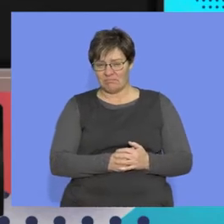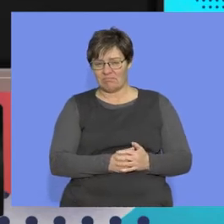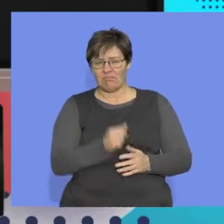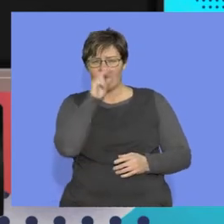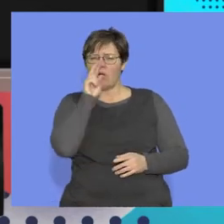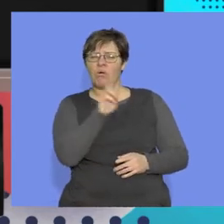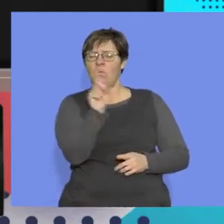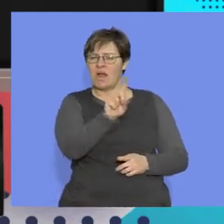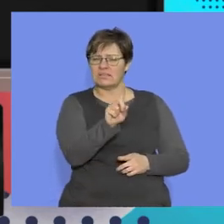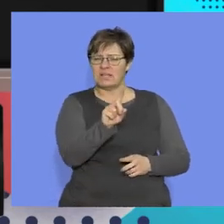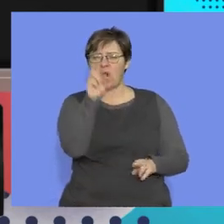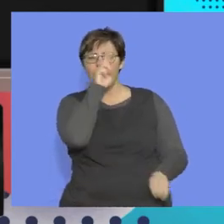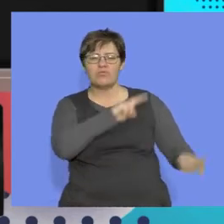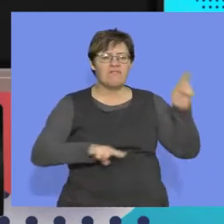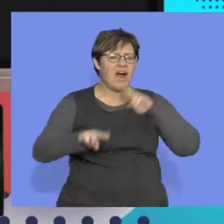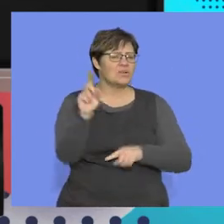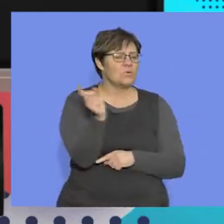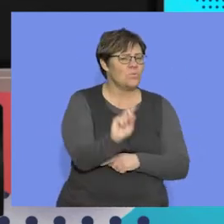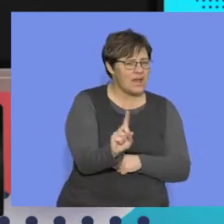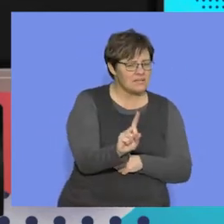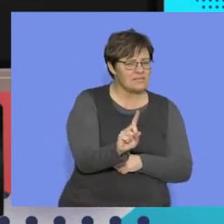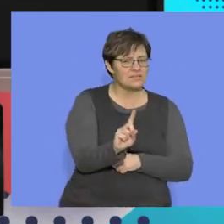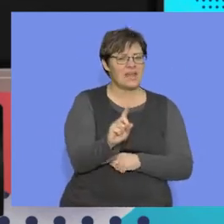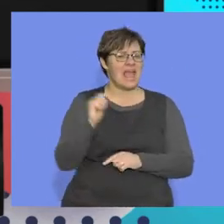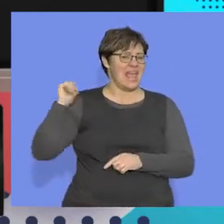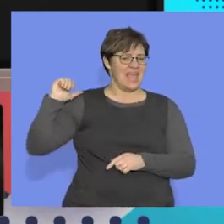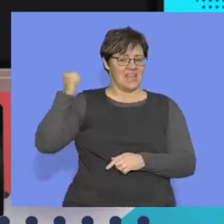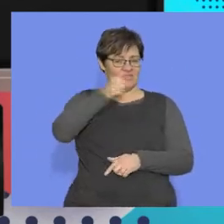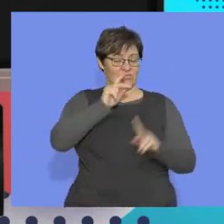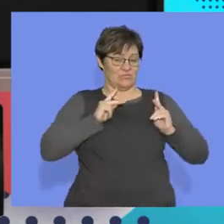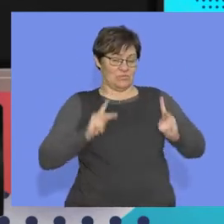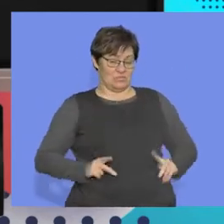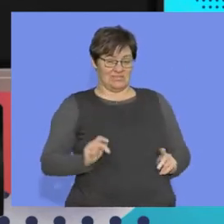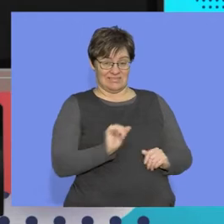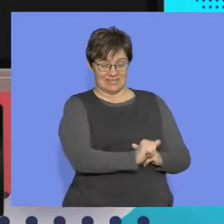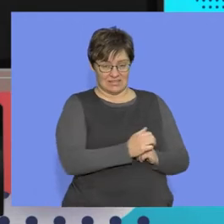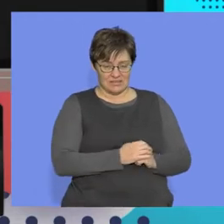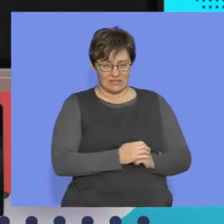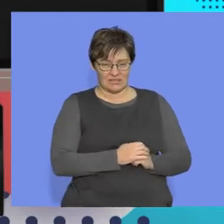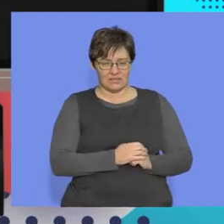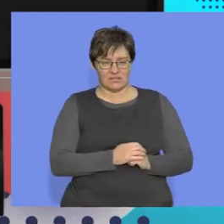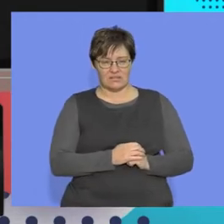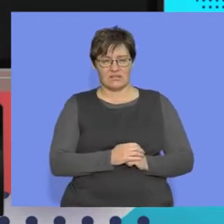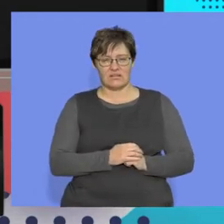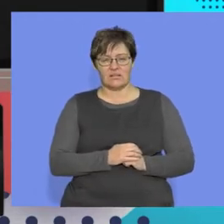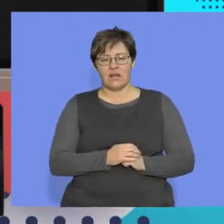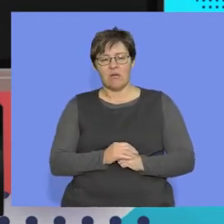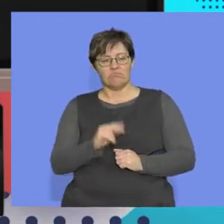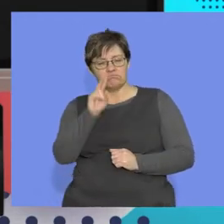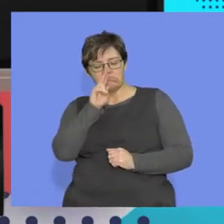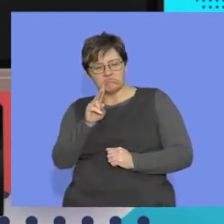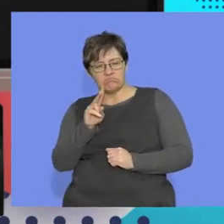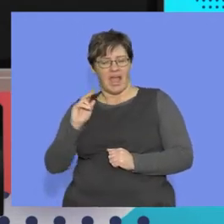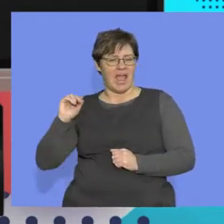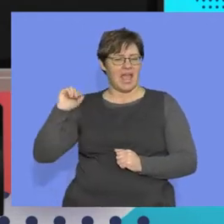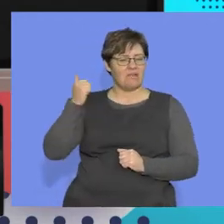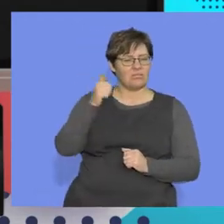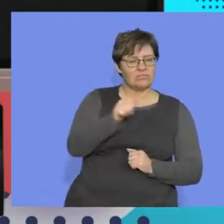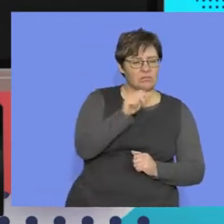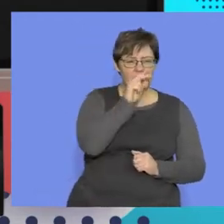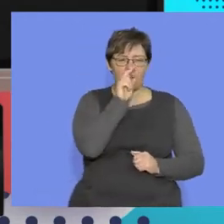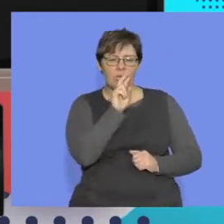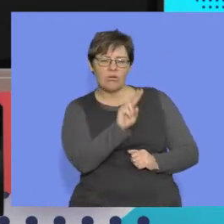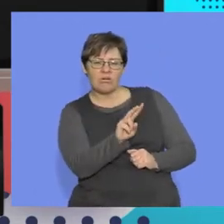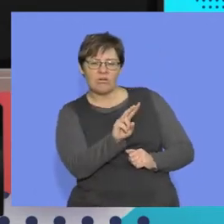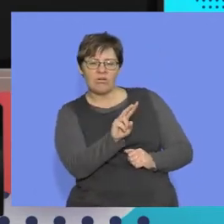looking at? We're revising human evolution, and we're looking at this concept, right? When we look at evolution, we're